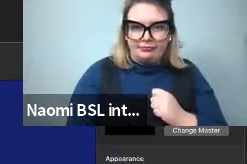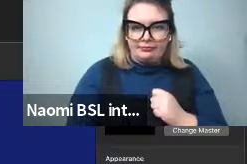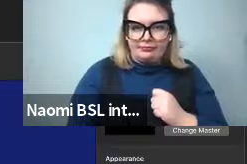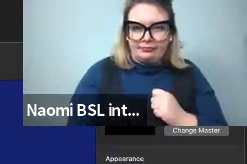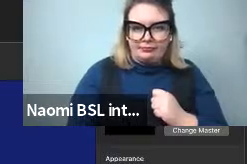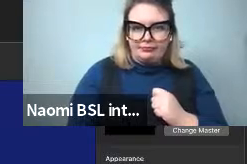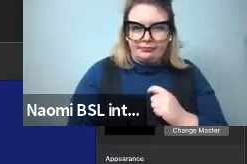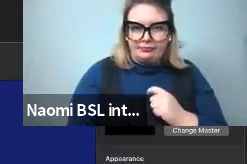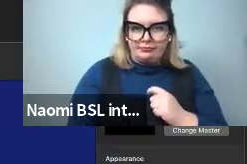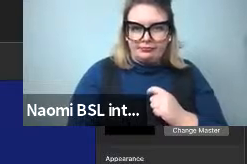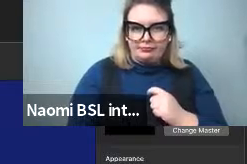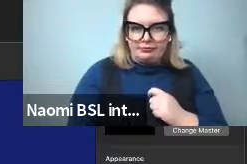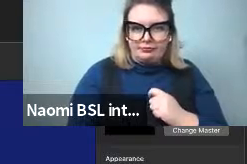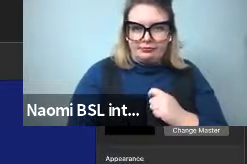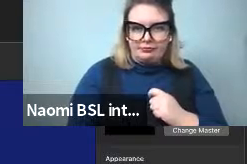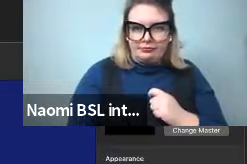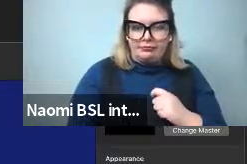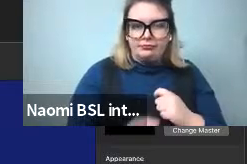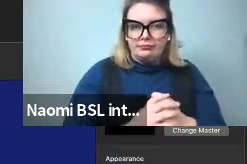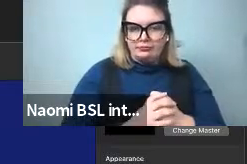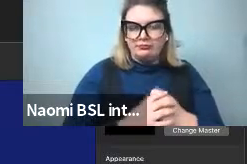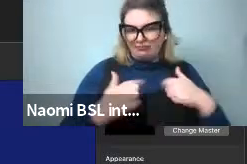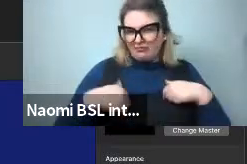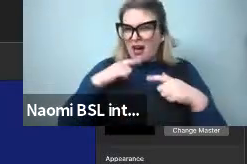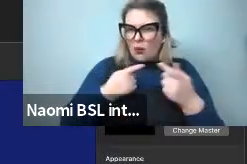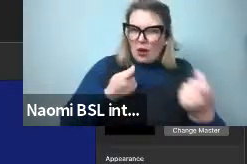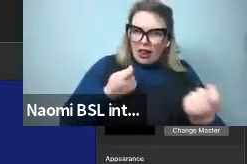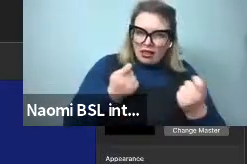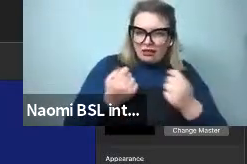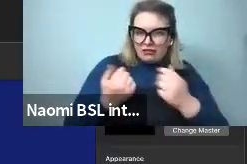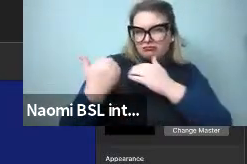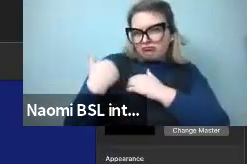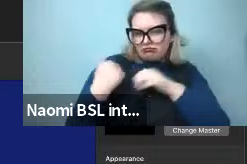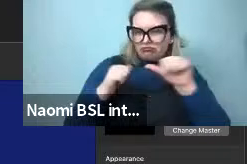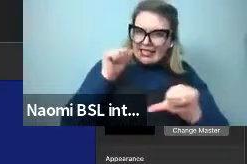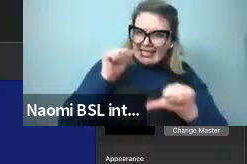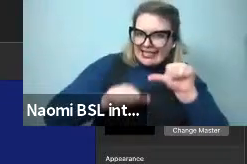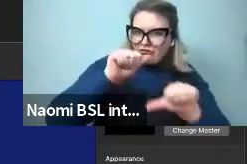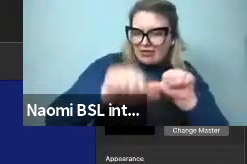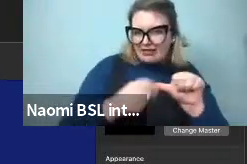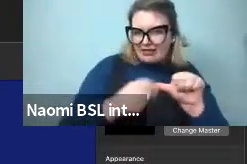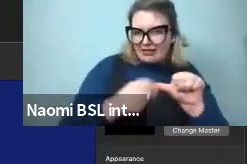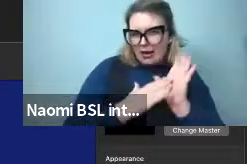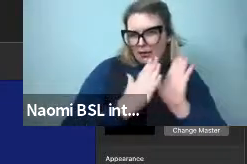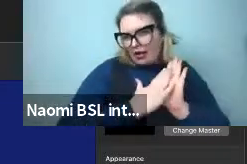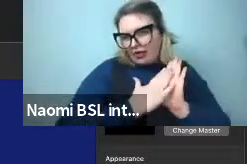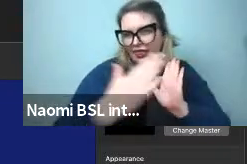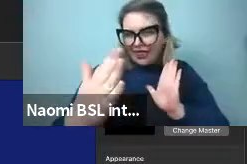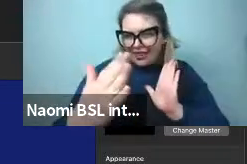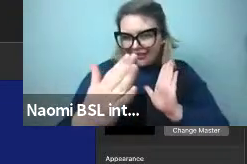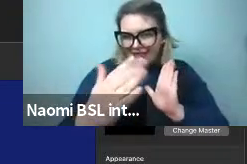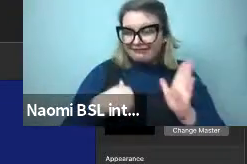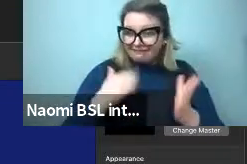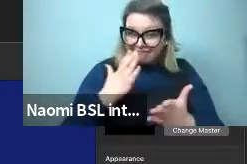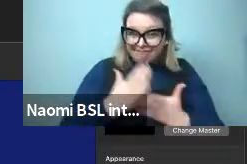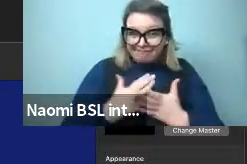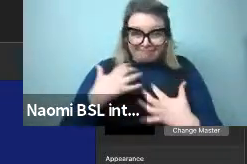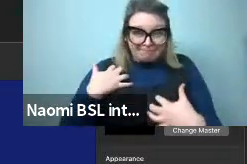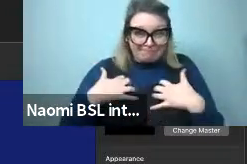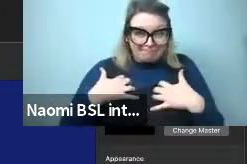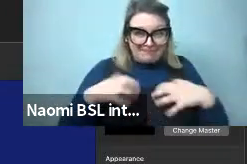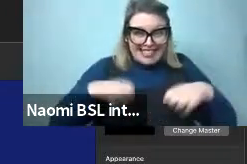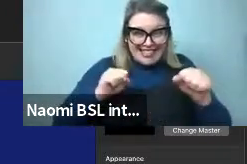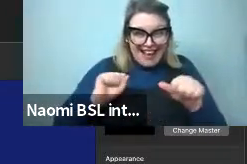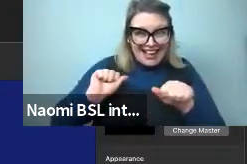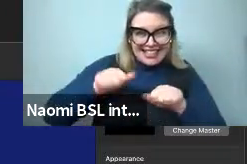I'm going to be the moderator for this series over the next month or so. I'm really excited to be kicking off our Birmingham